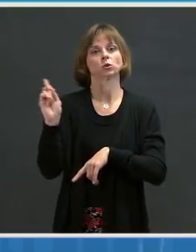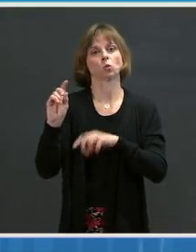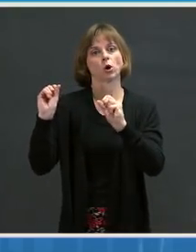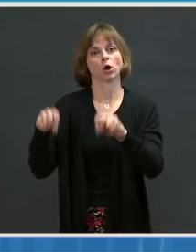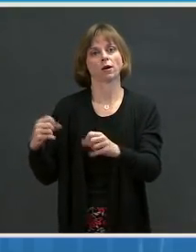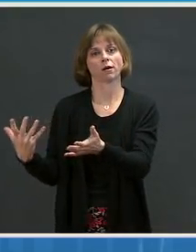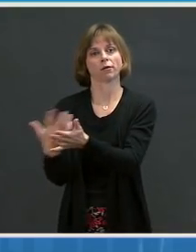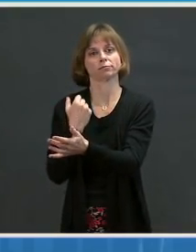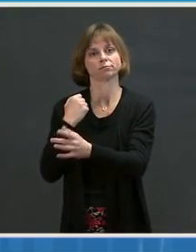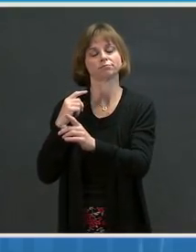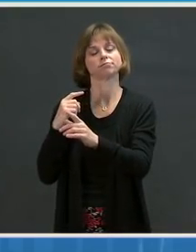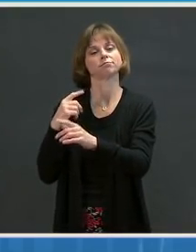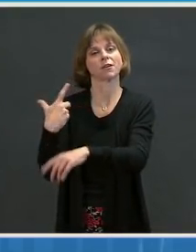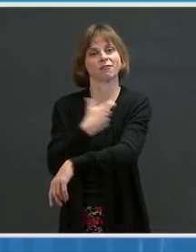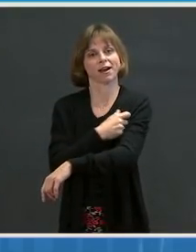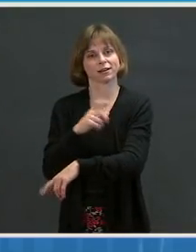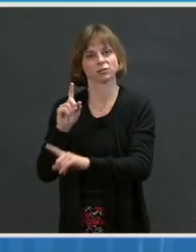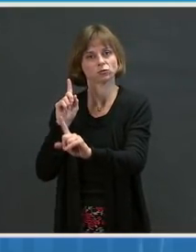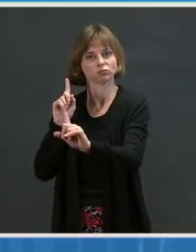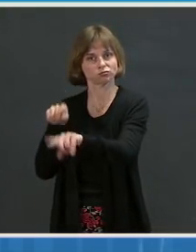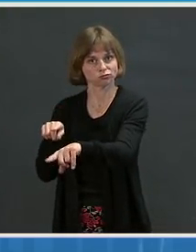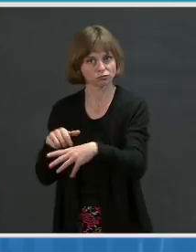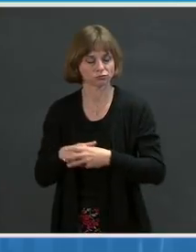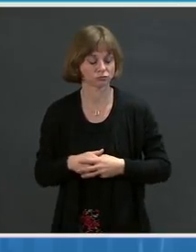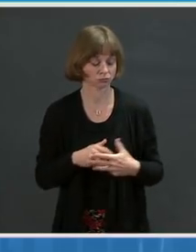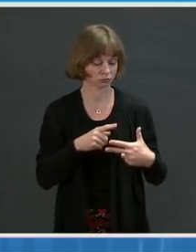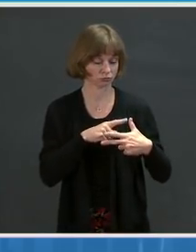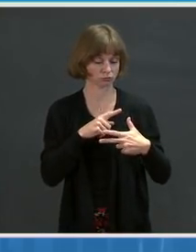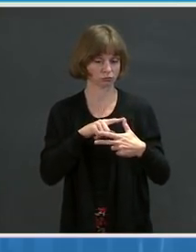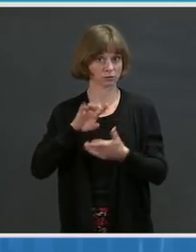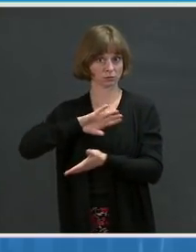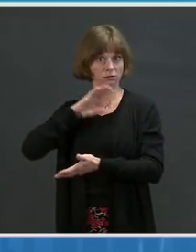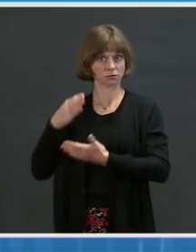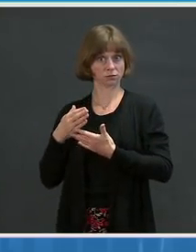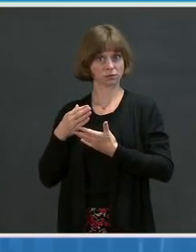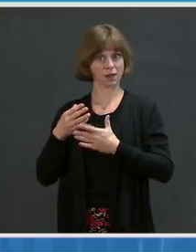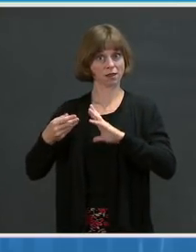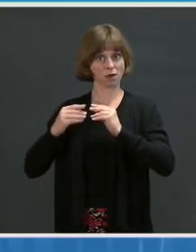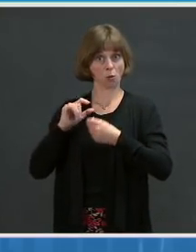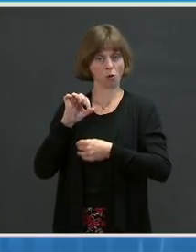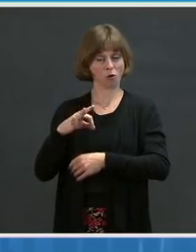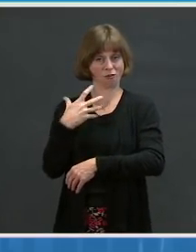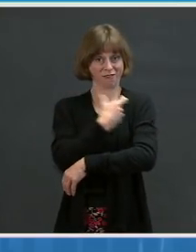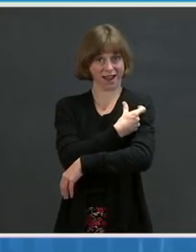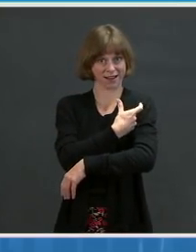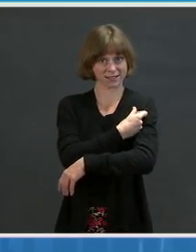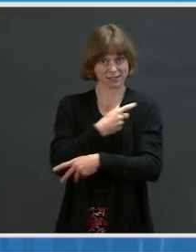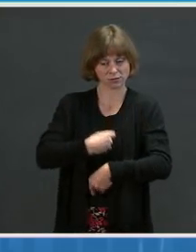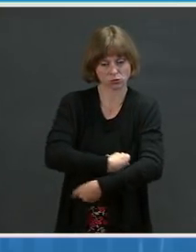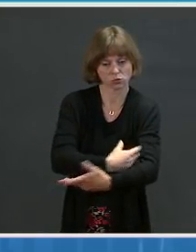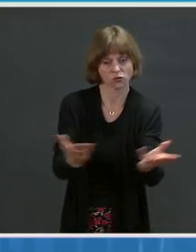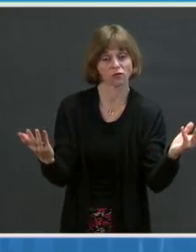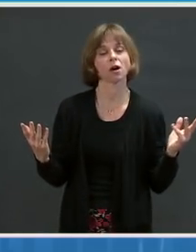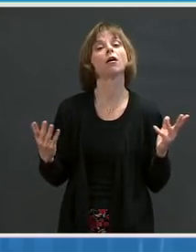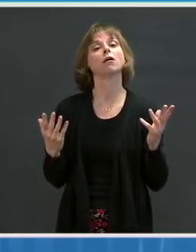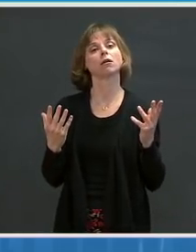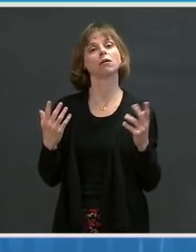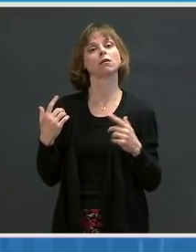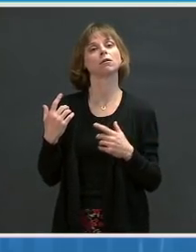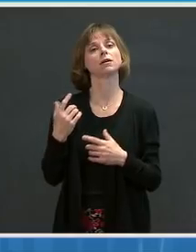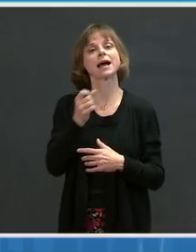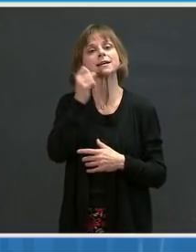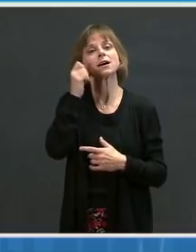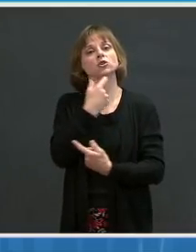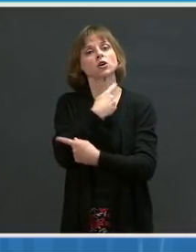First, on vaccine supply. Yesterday, we announced the fifth consecutive week of supply increases to states,